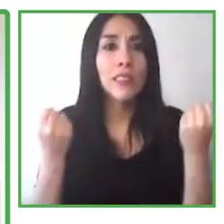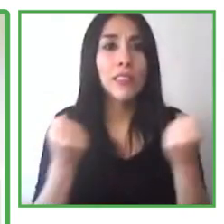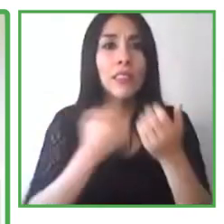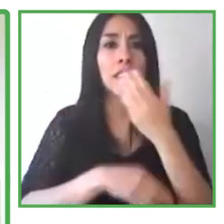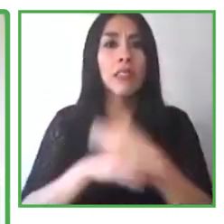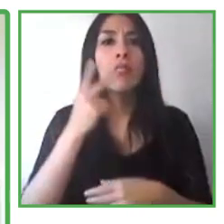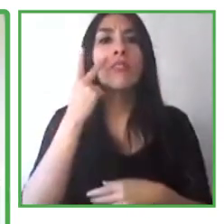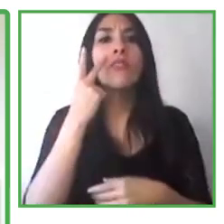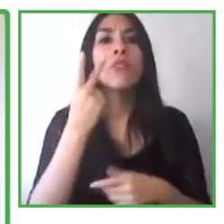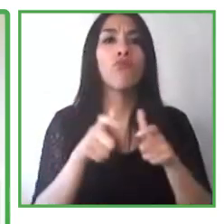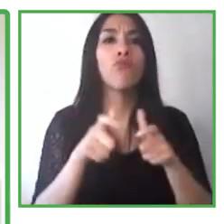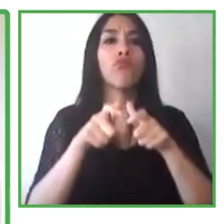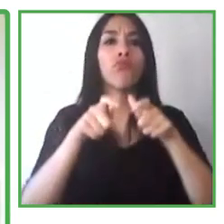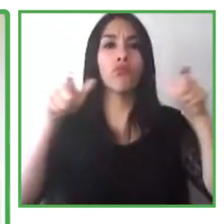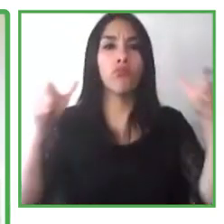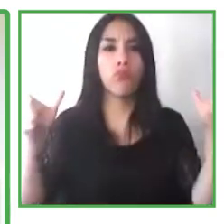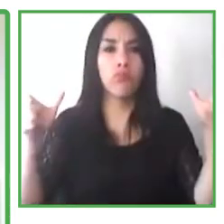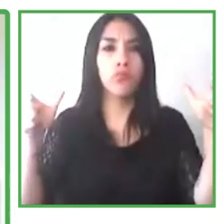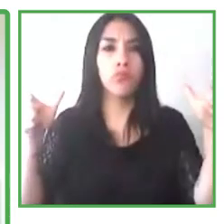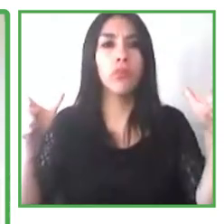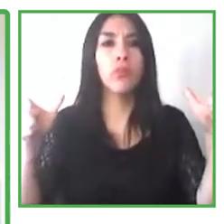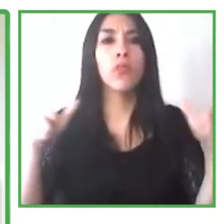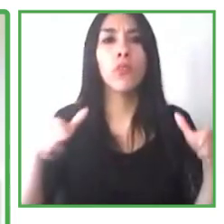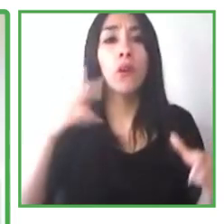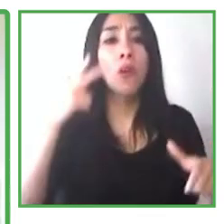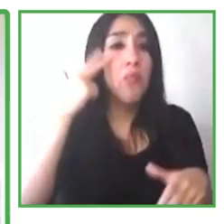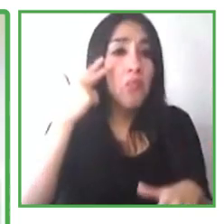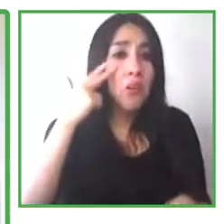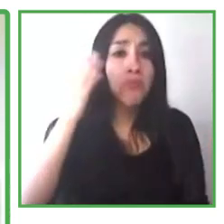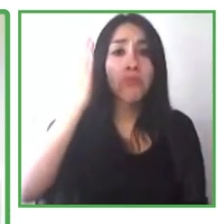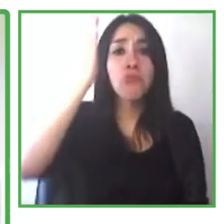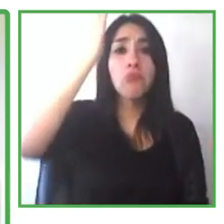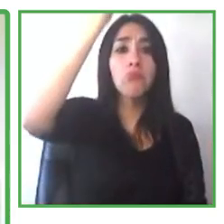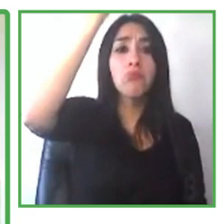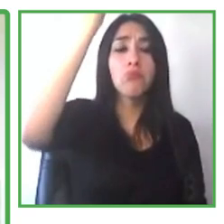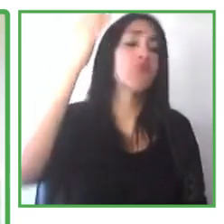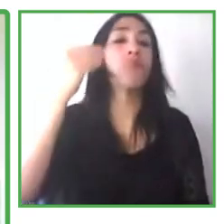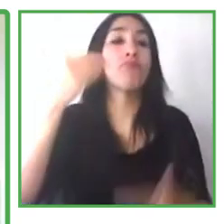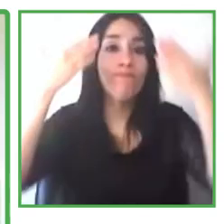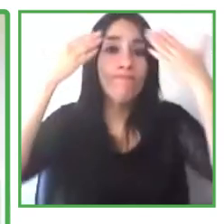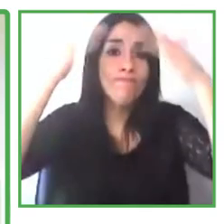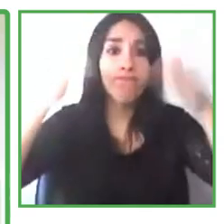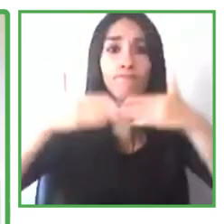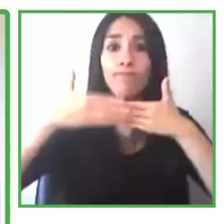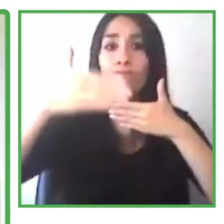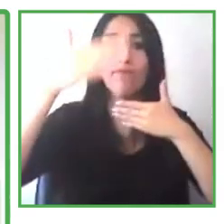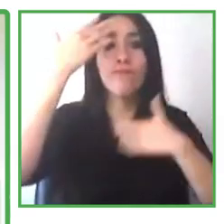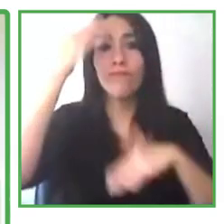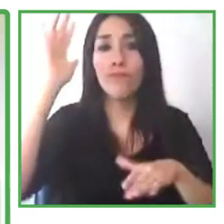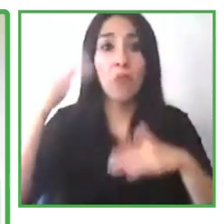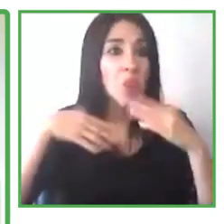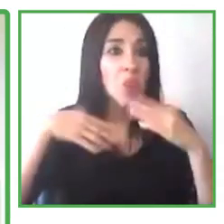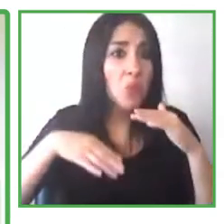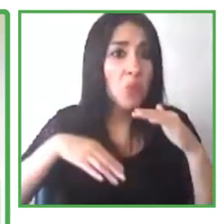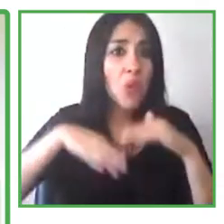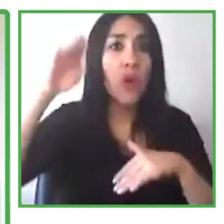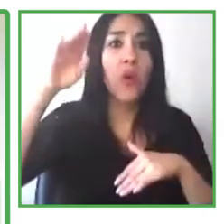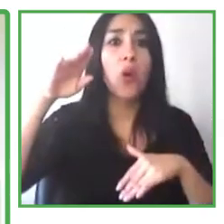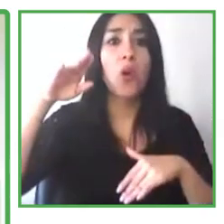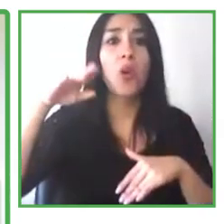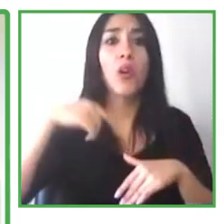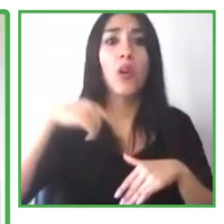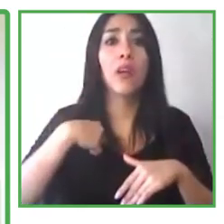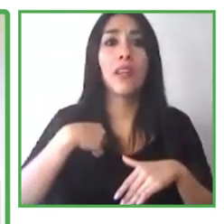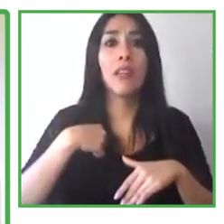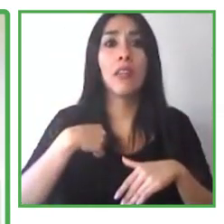We don't have all the answers, but this work is way too important to wait until we do. Tomorrow's